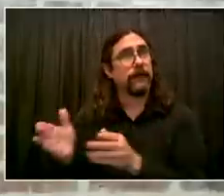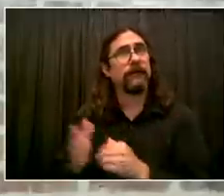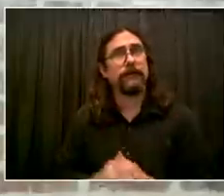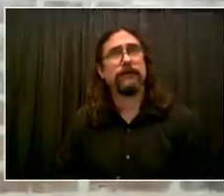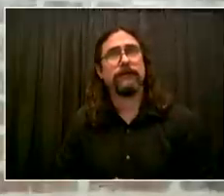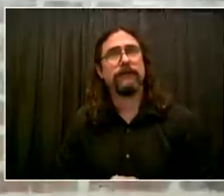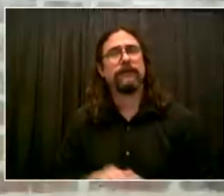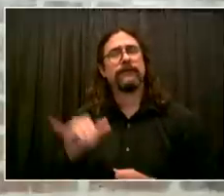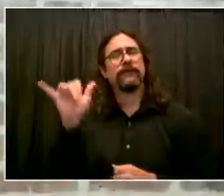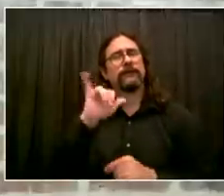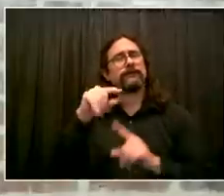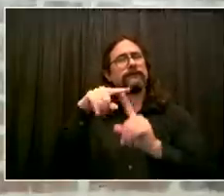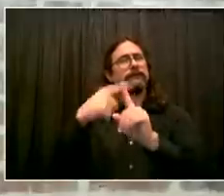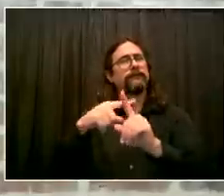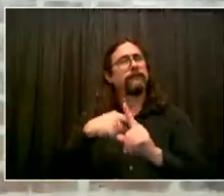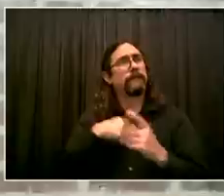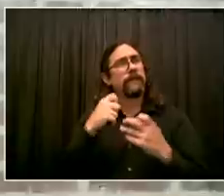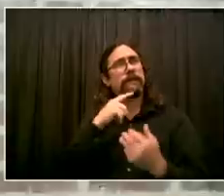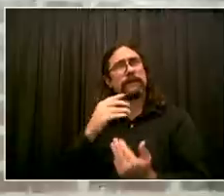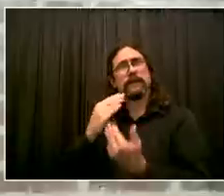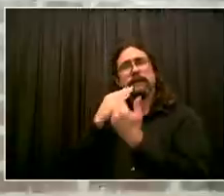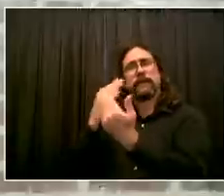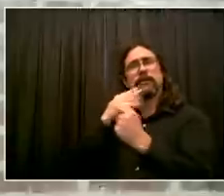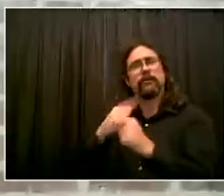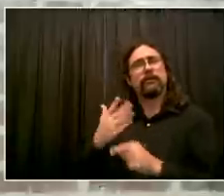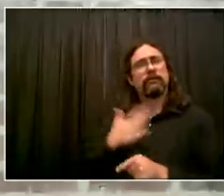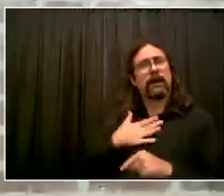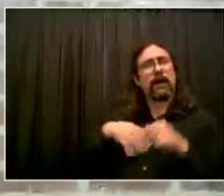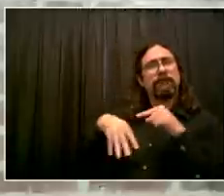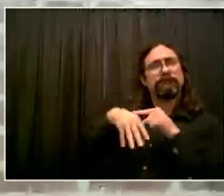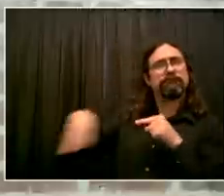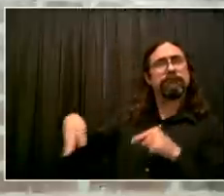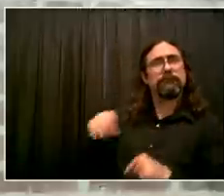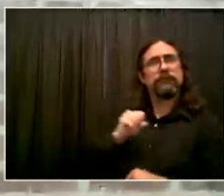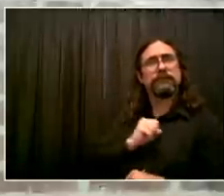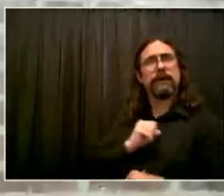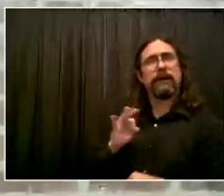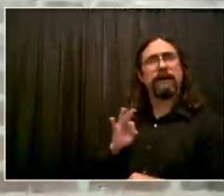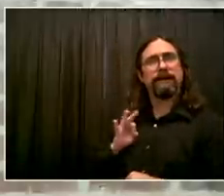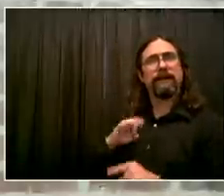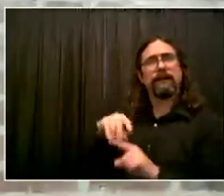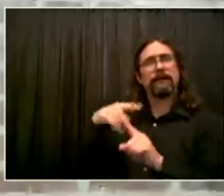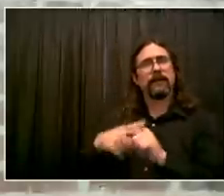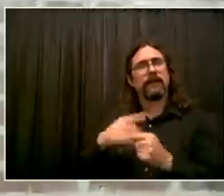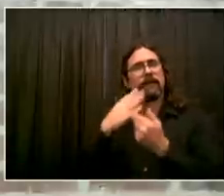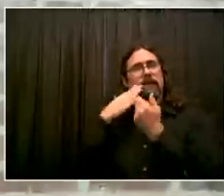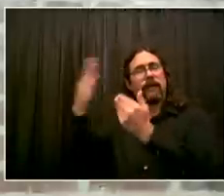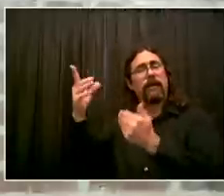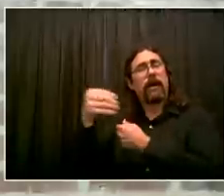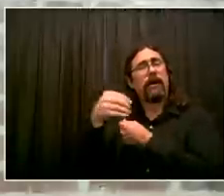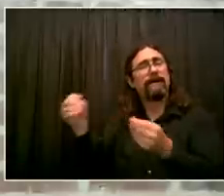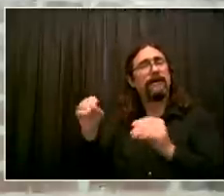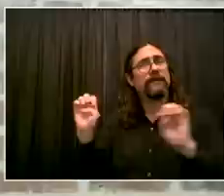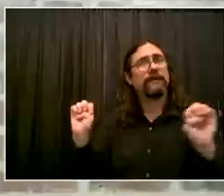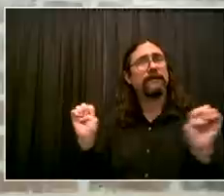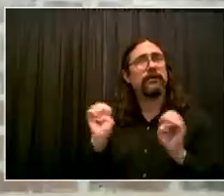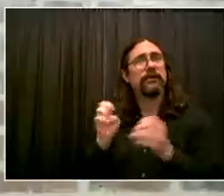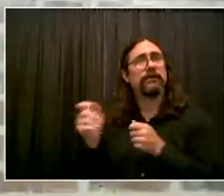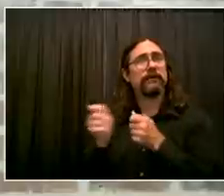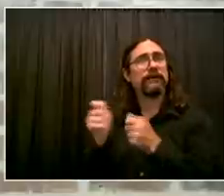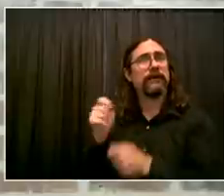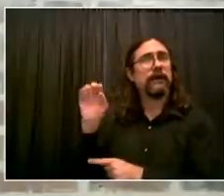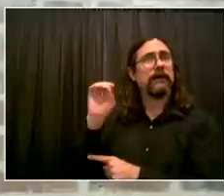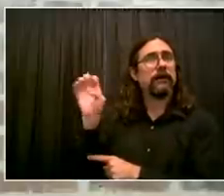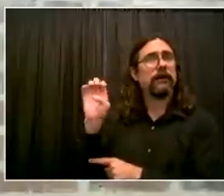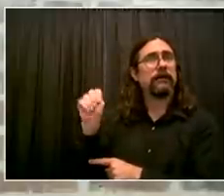myself and my staff, for OEM. I'm calling at one o'clock, two o'clock in the morning. Lifical Times, Mayor, as well, you